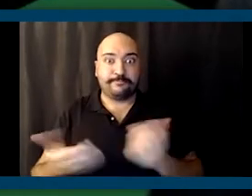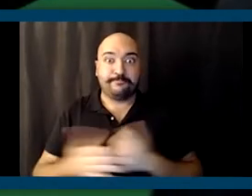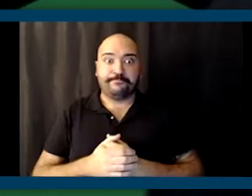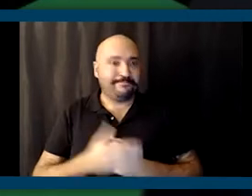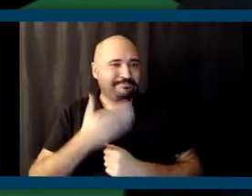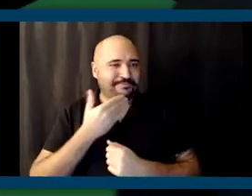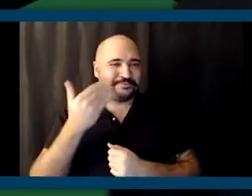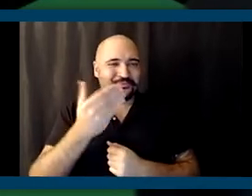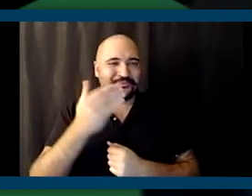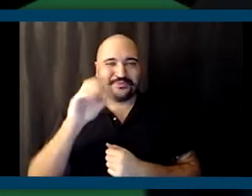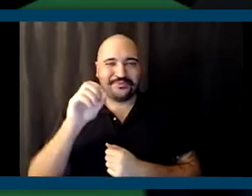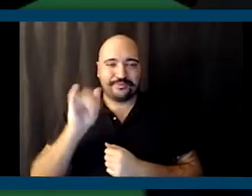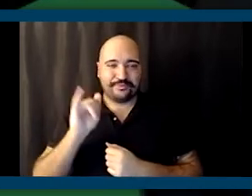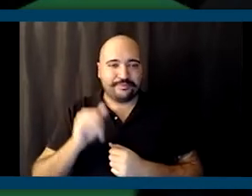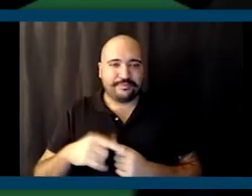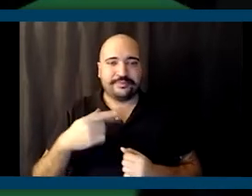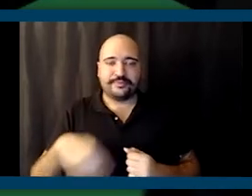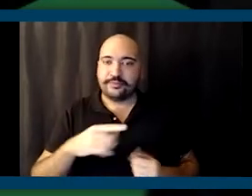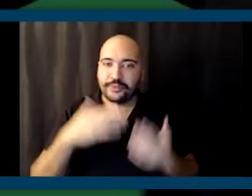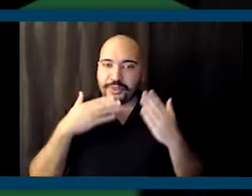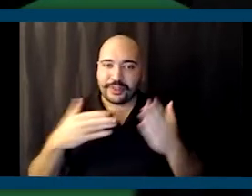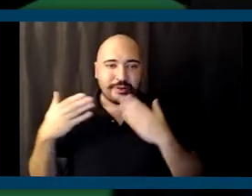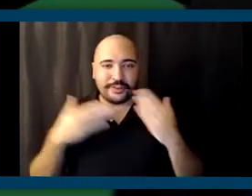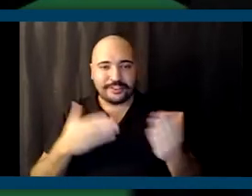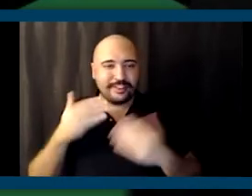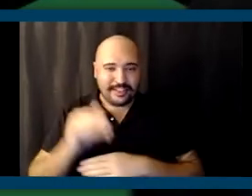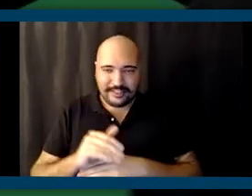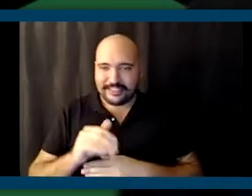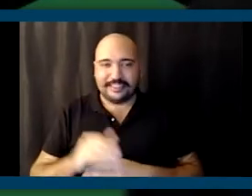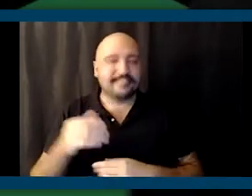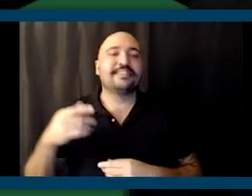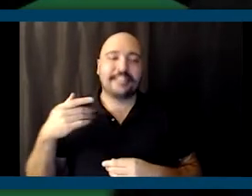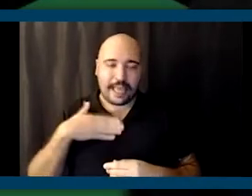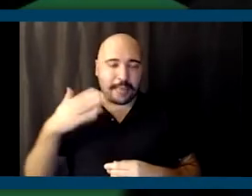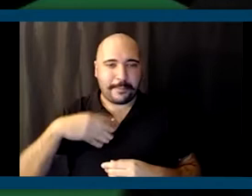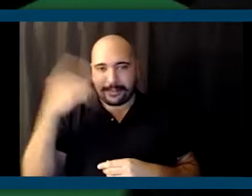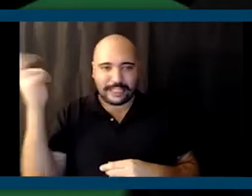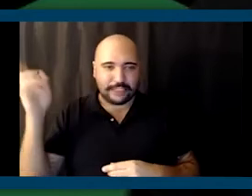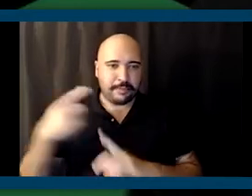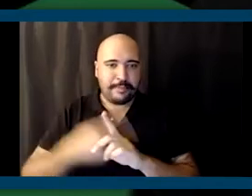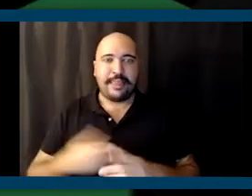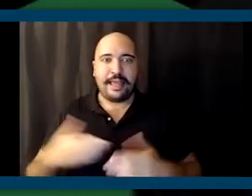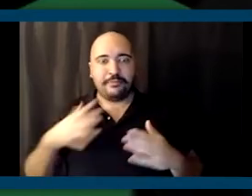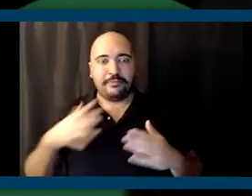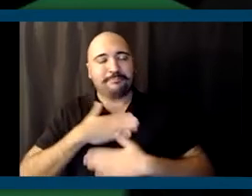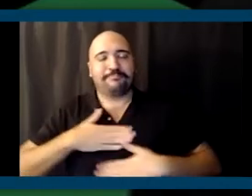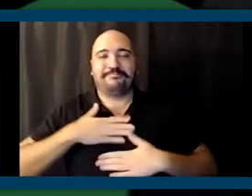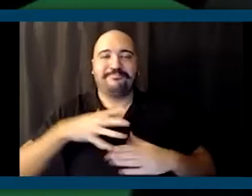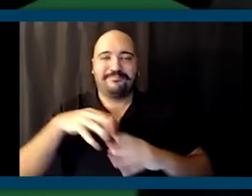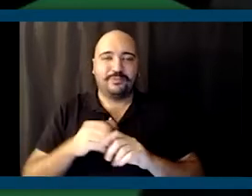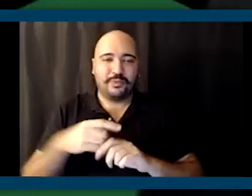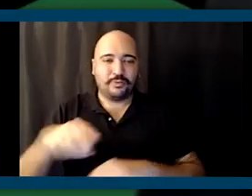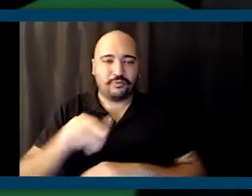good evening, California Democrats, and happy Black History Month. It's a pleasure to be with you all tonight, and it's a pleasure to be on this panel.